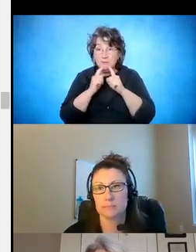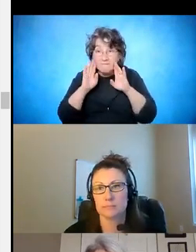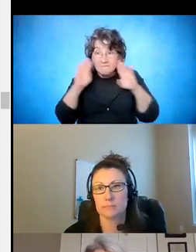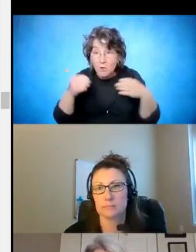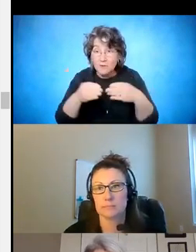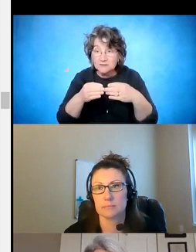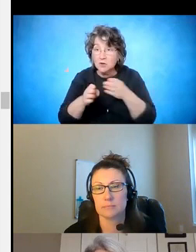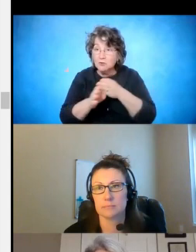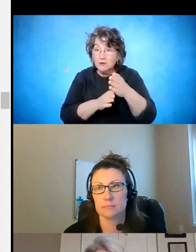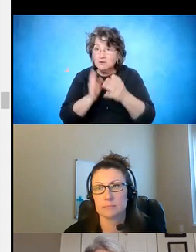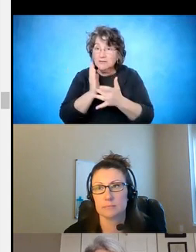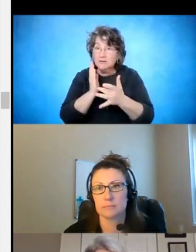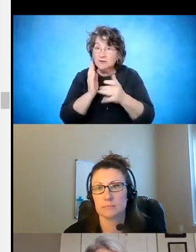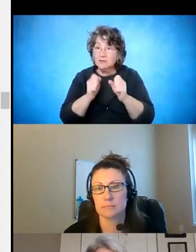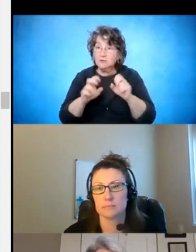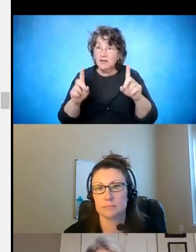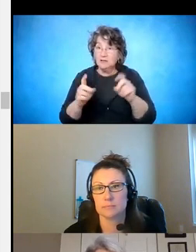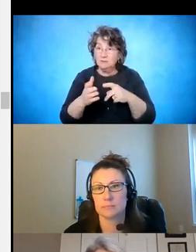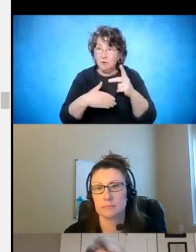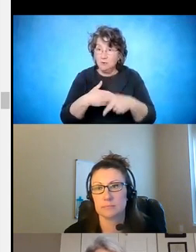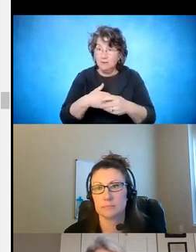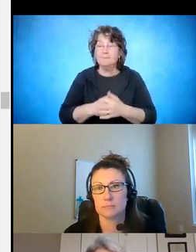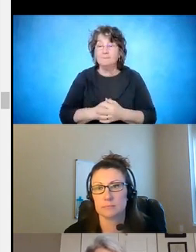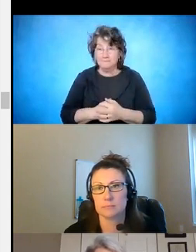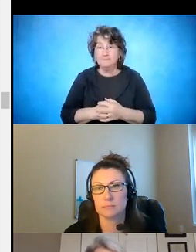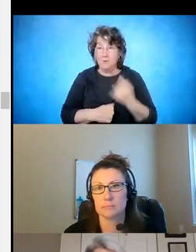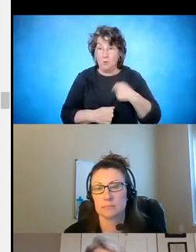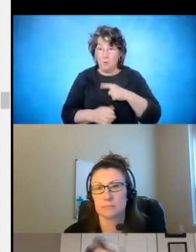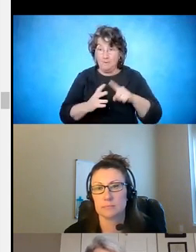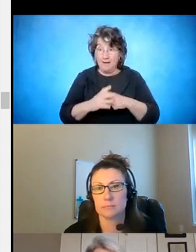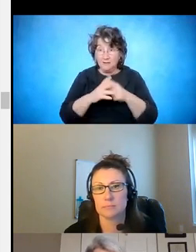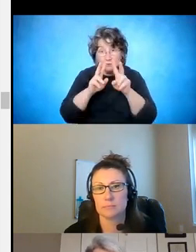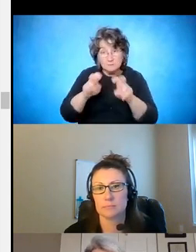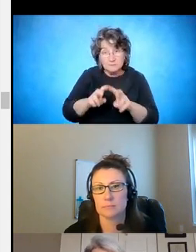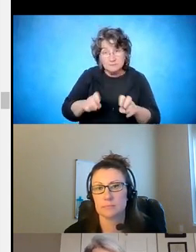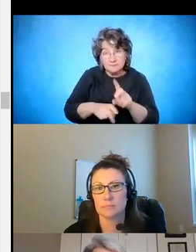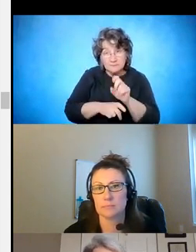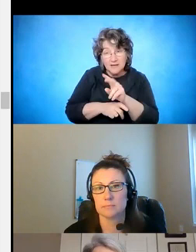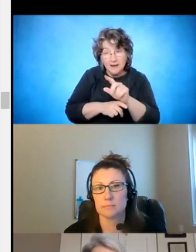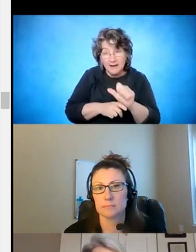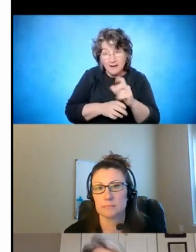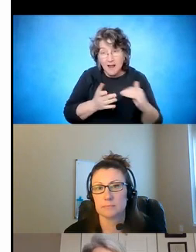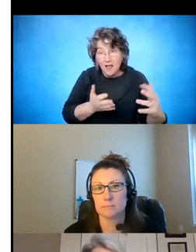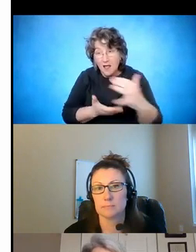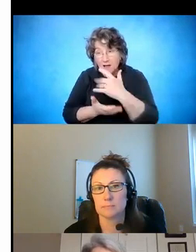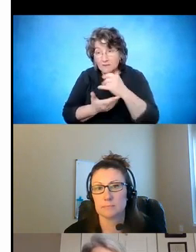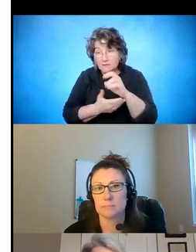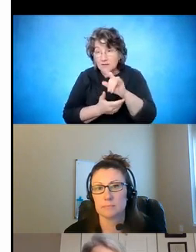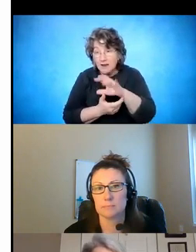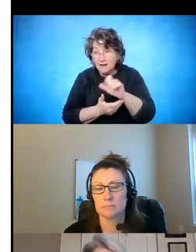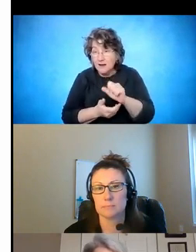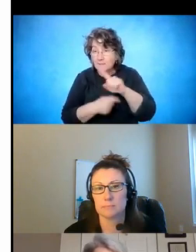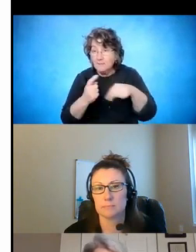education programs. And so as we started to look at data and gather data about students with